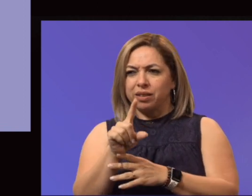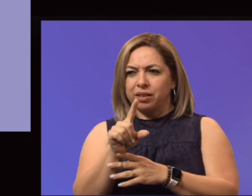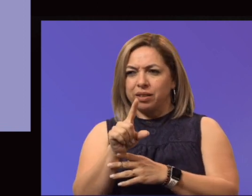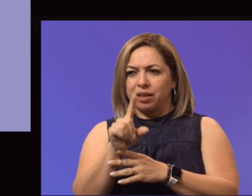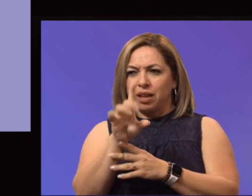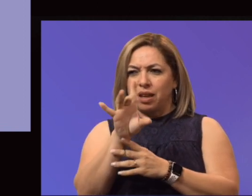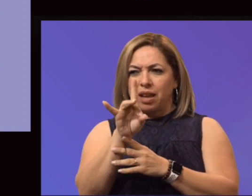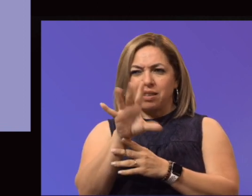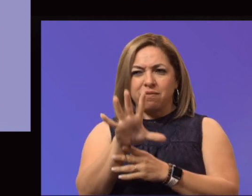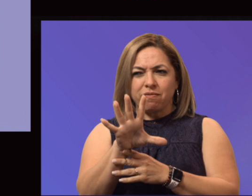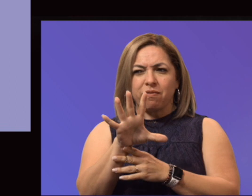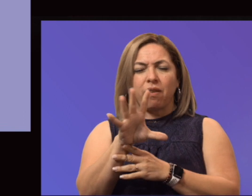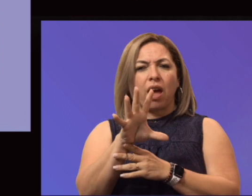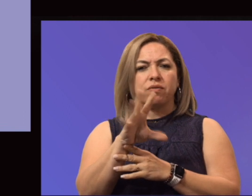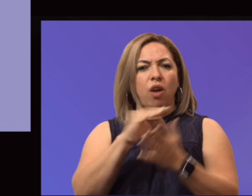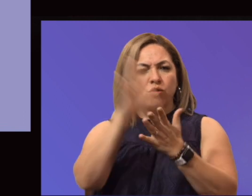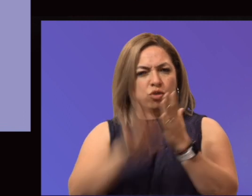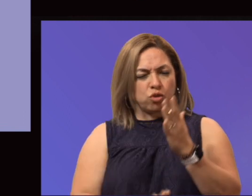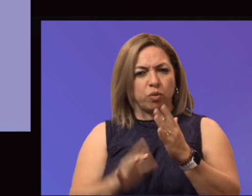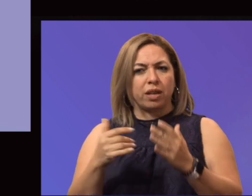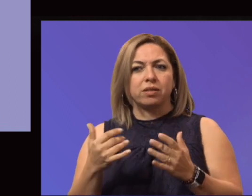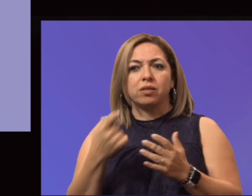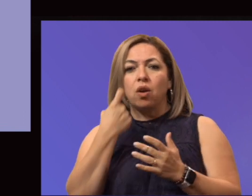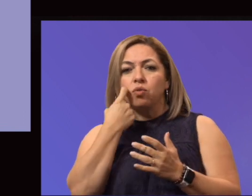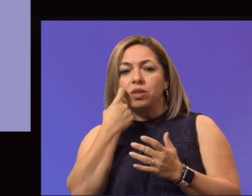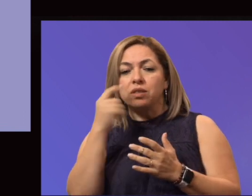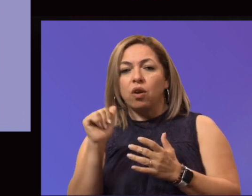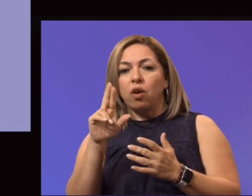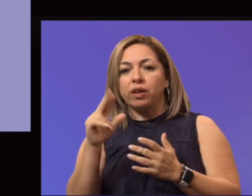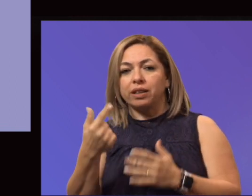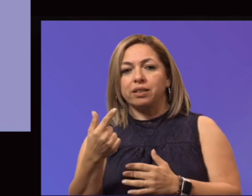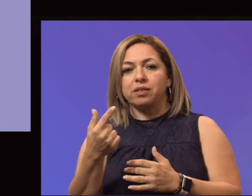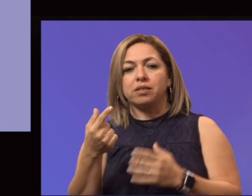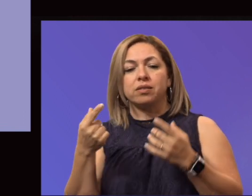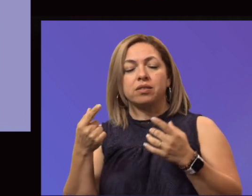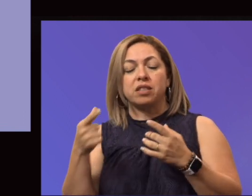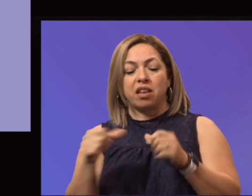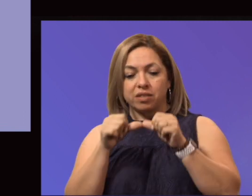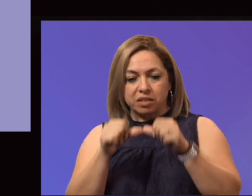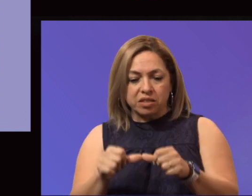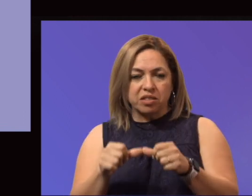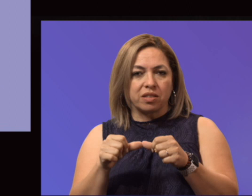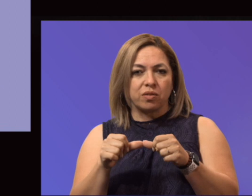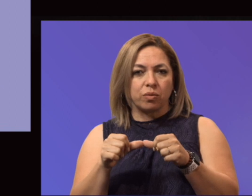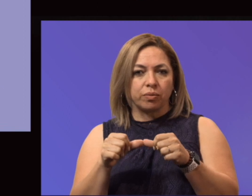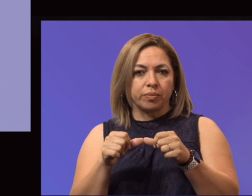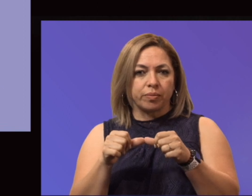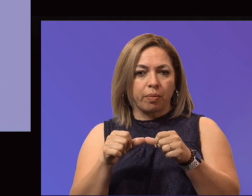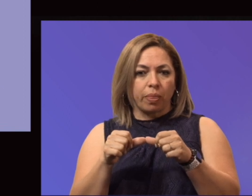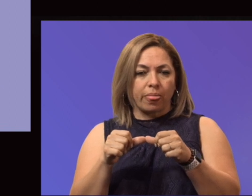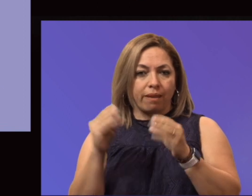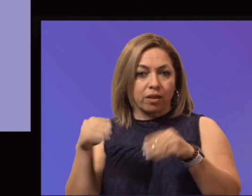until the last Friday, which took place just this past August. They've continued to move forward in serving